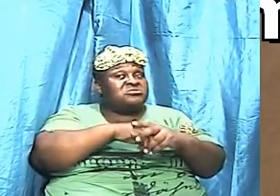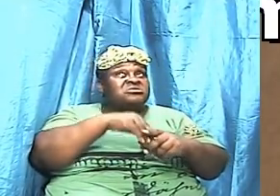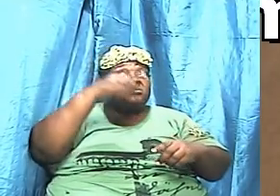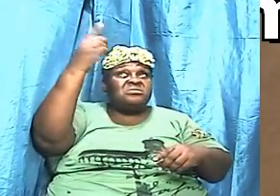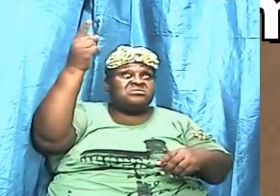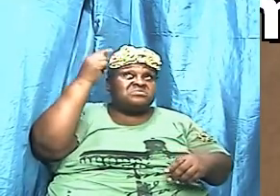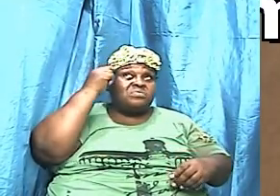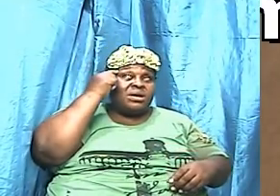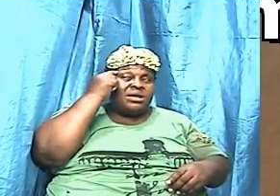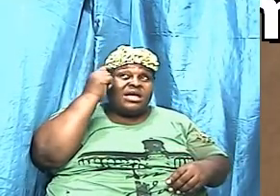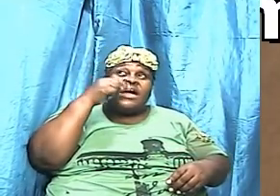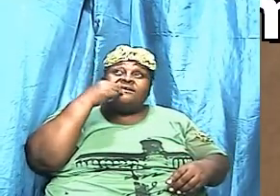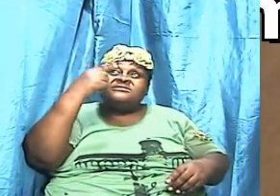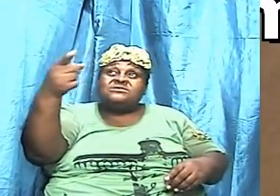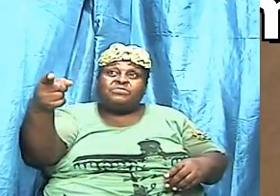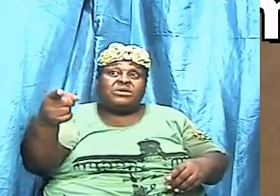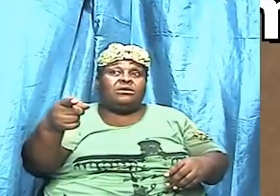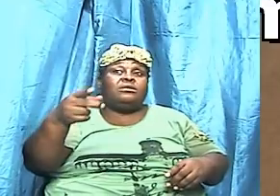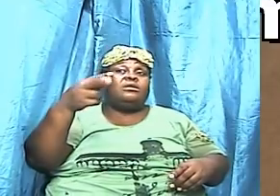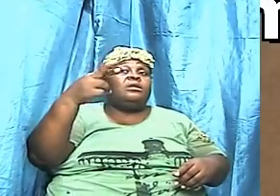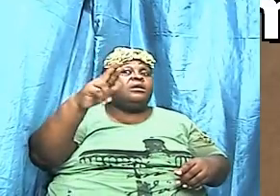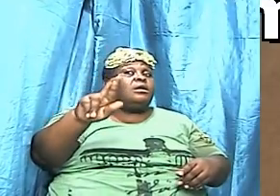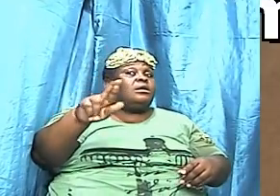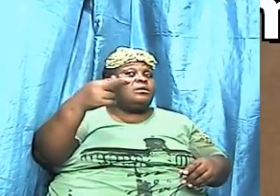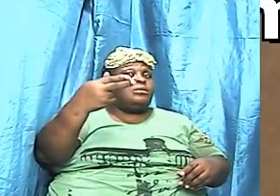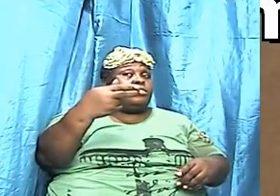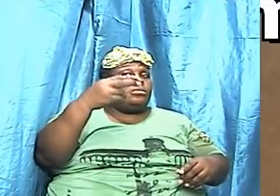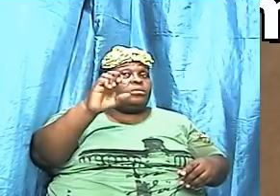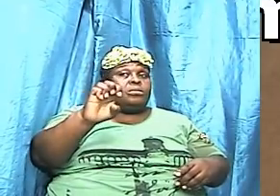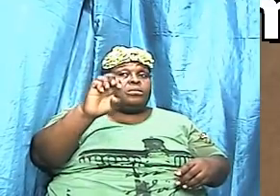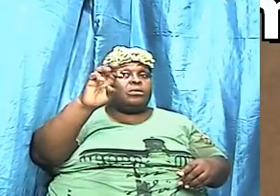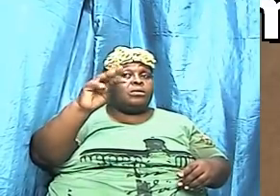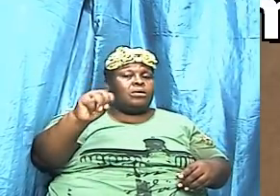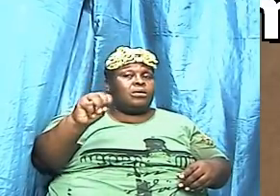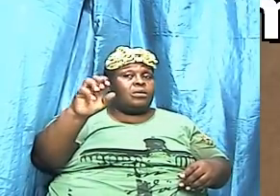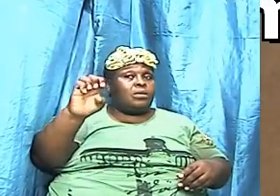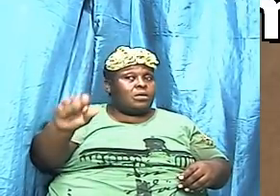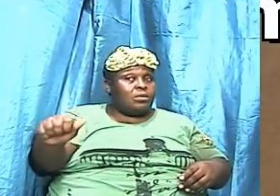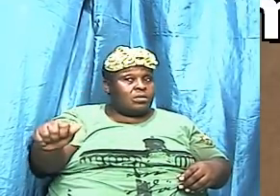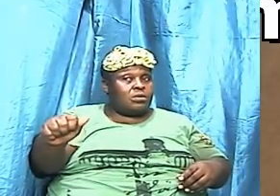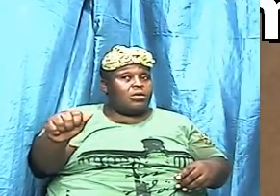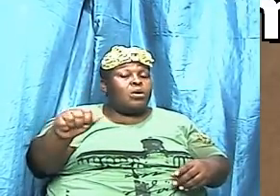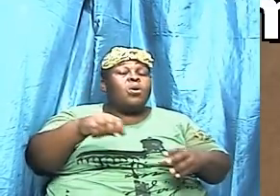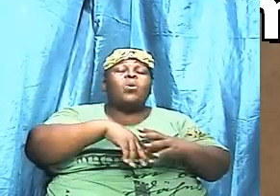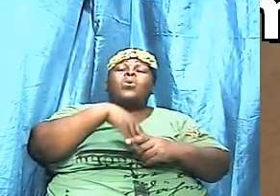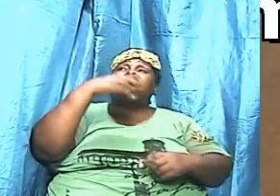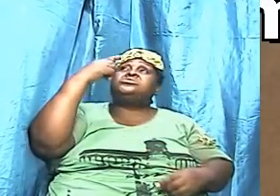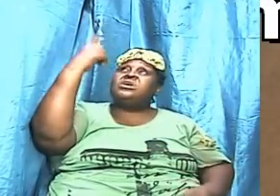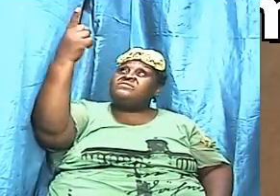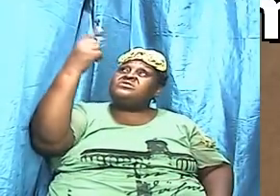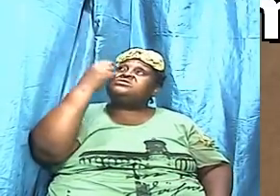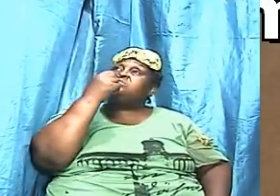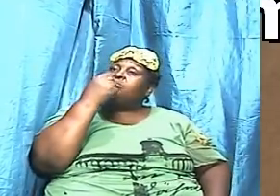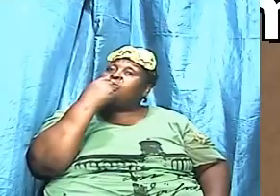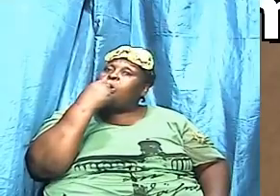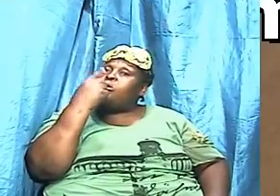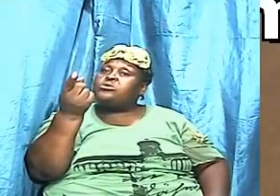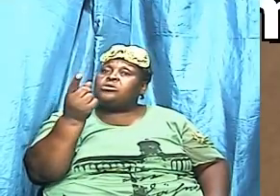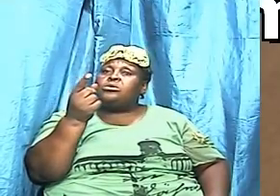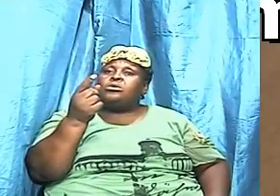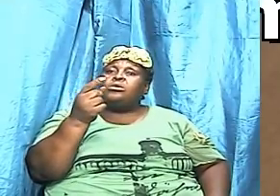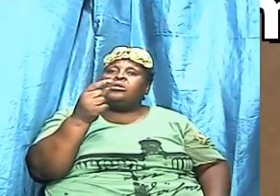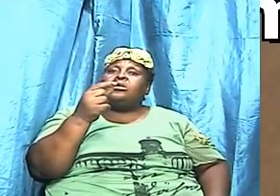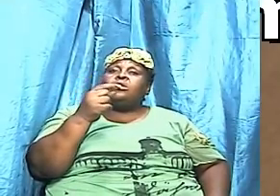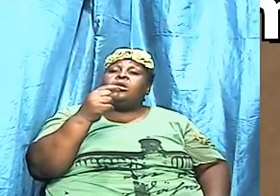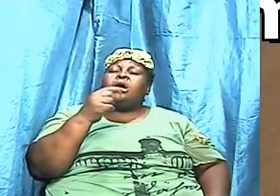he spoke them out of his mouth and by doing that it became a